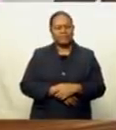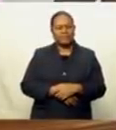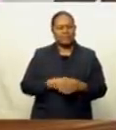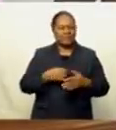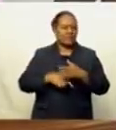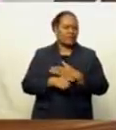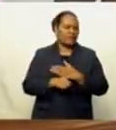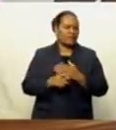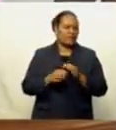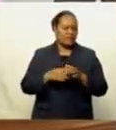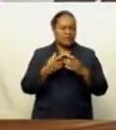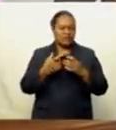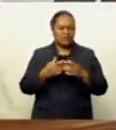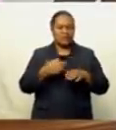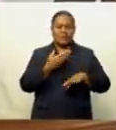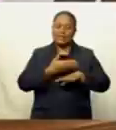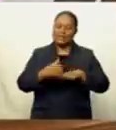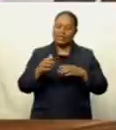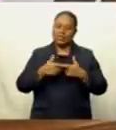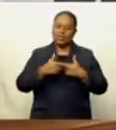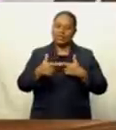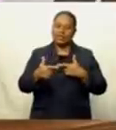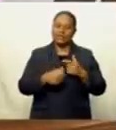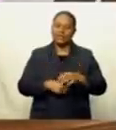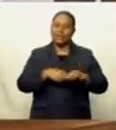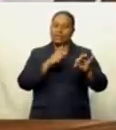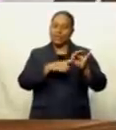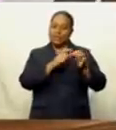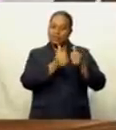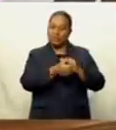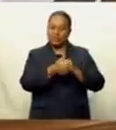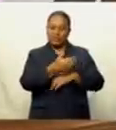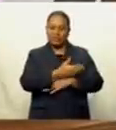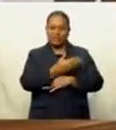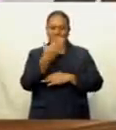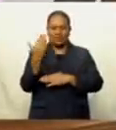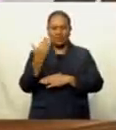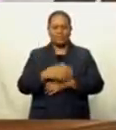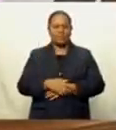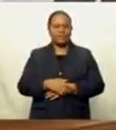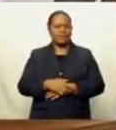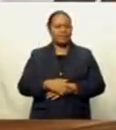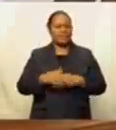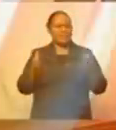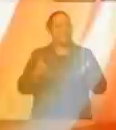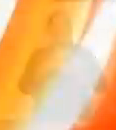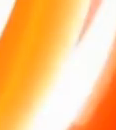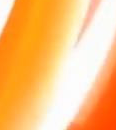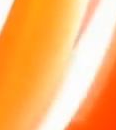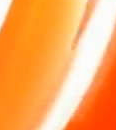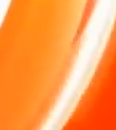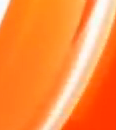fire takes it to a whole new level. In our quirky sport of the day, flaming puck unicycle hockey.